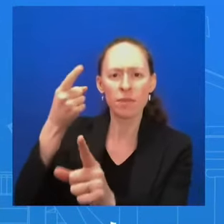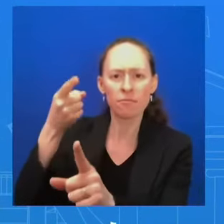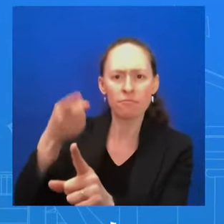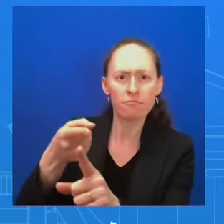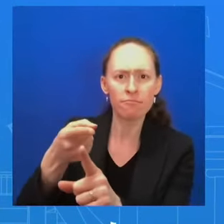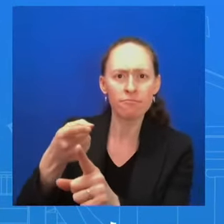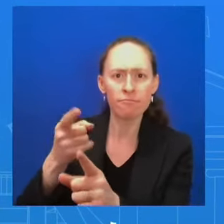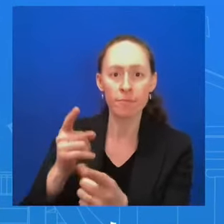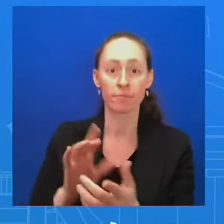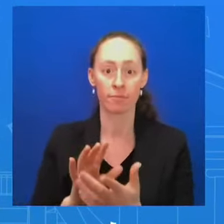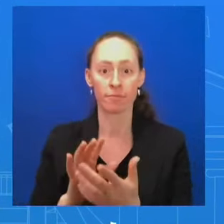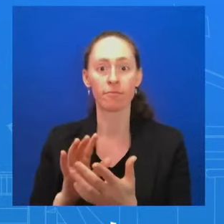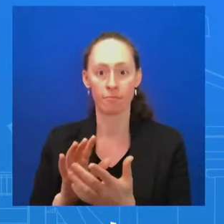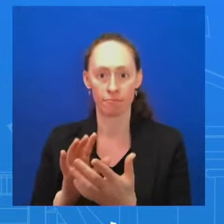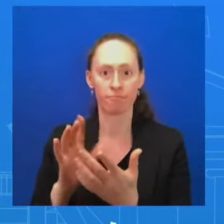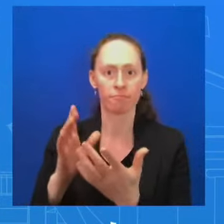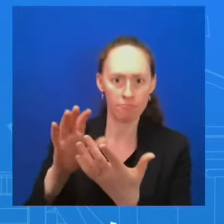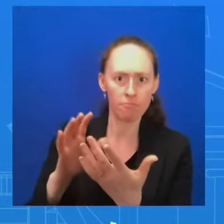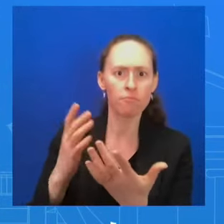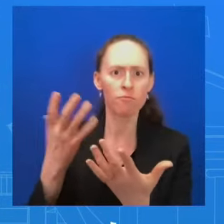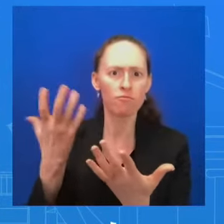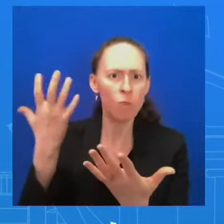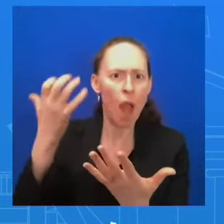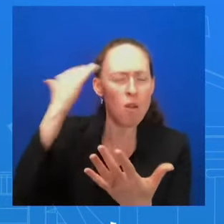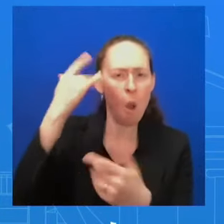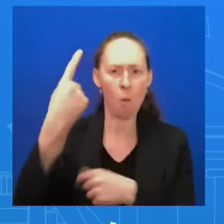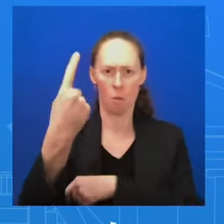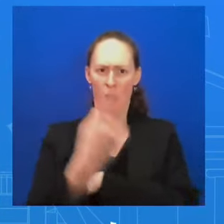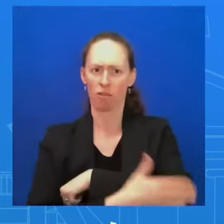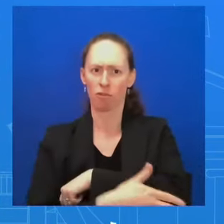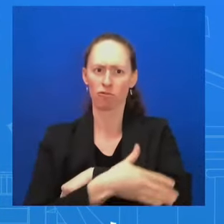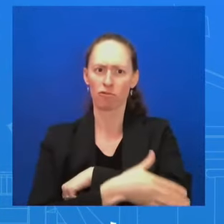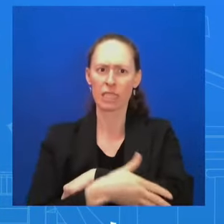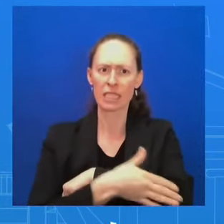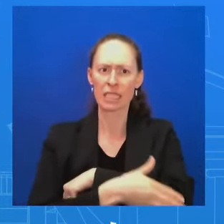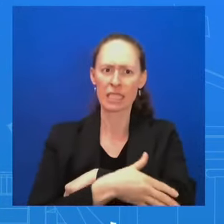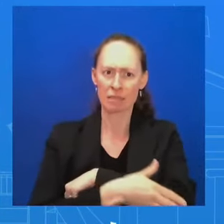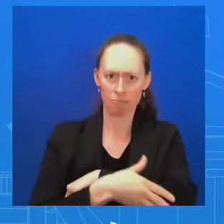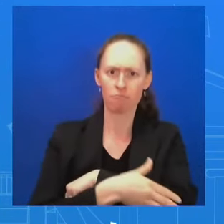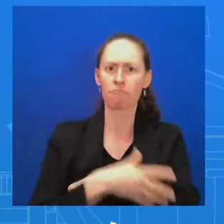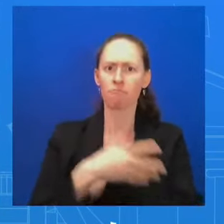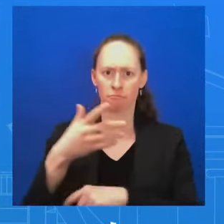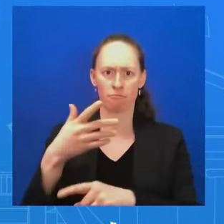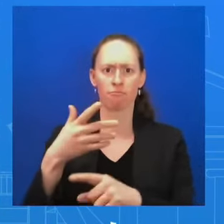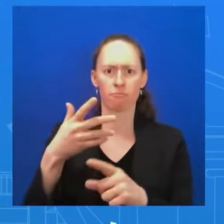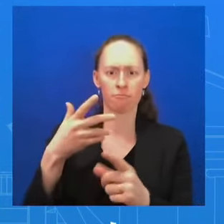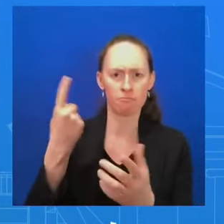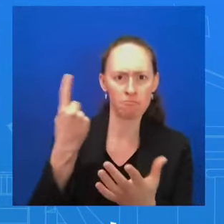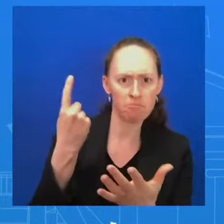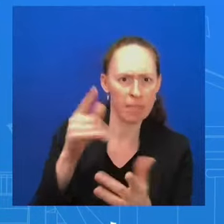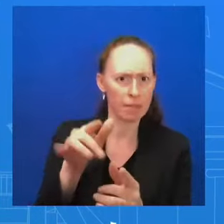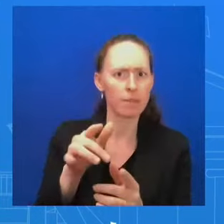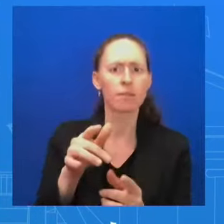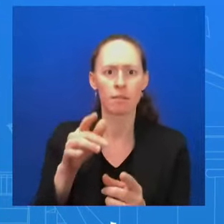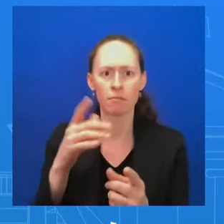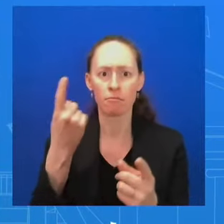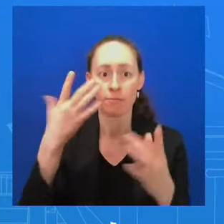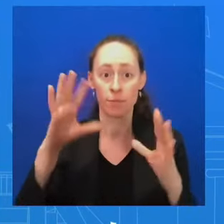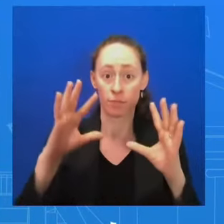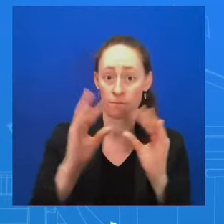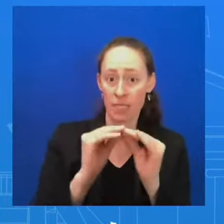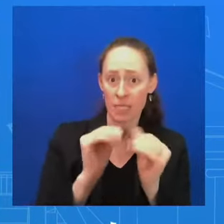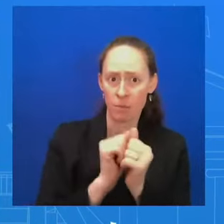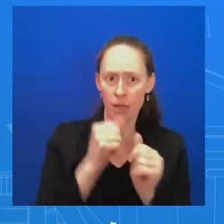Sorry, it's a small country, doesn't get a lot of attention, but President Biden has decided to send President Clinton to observe the 30th anniversary of the